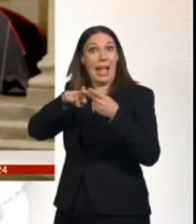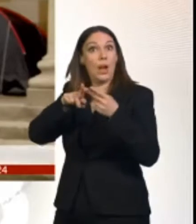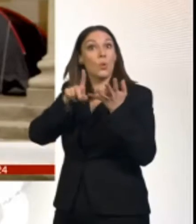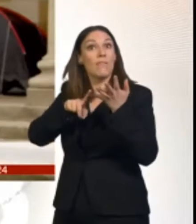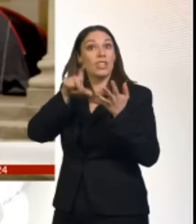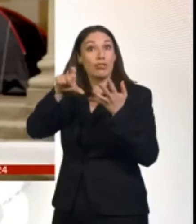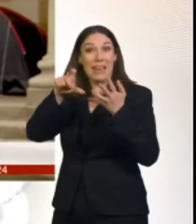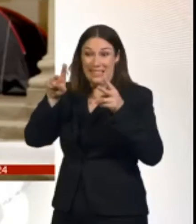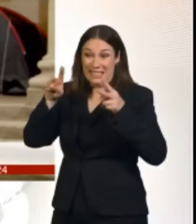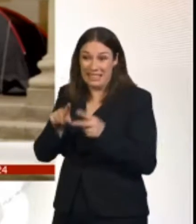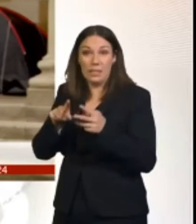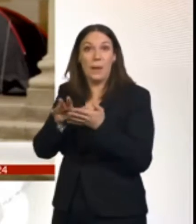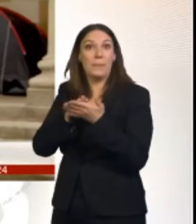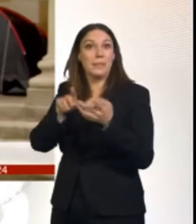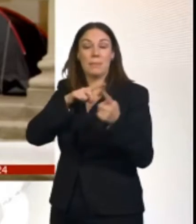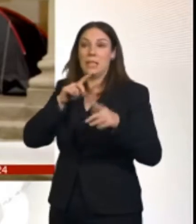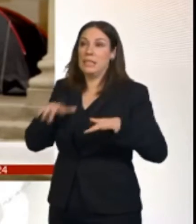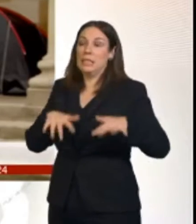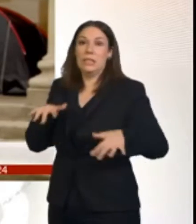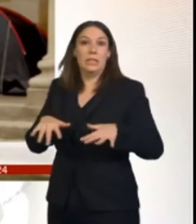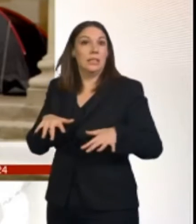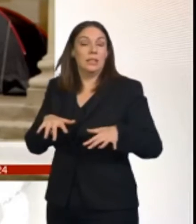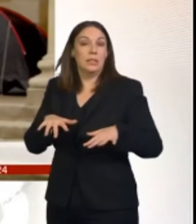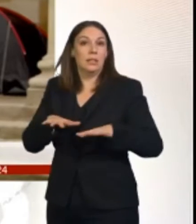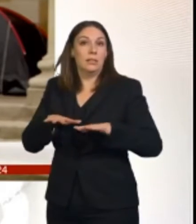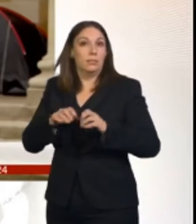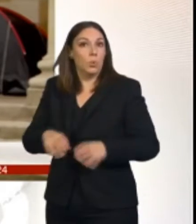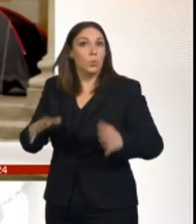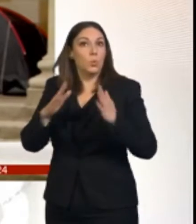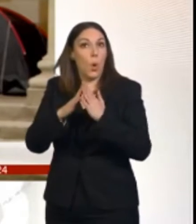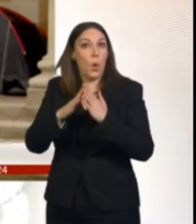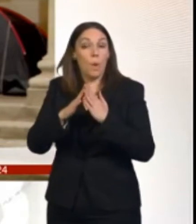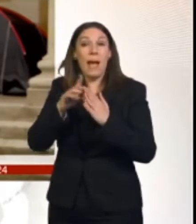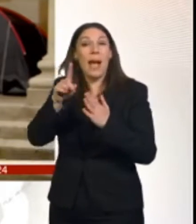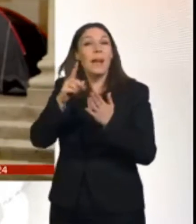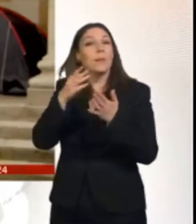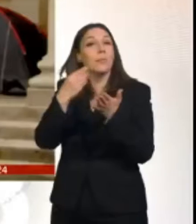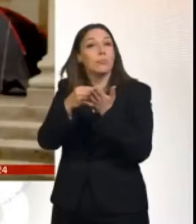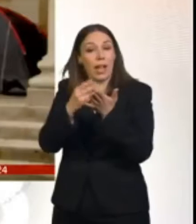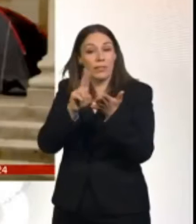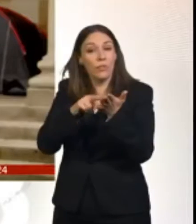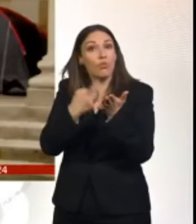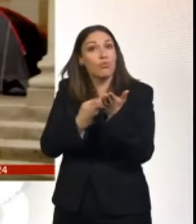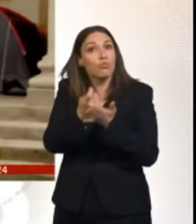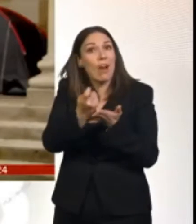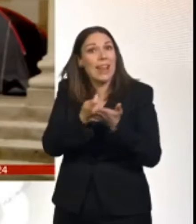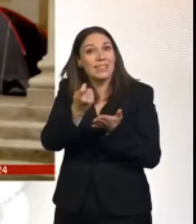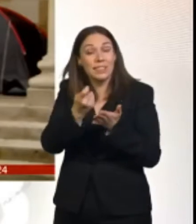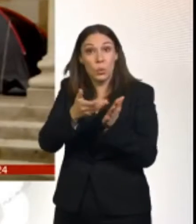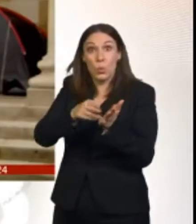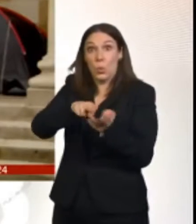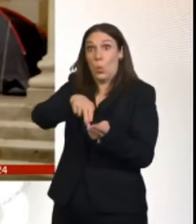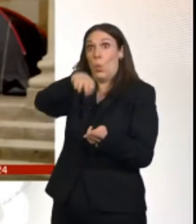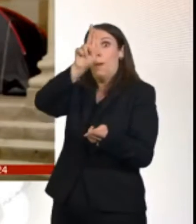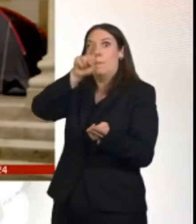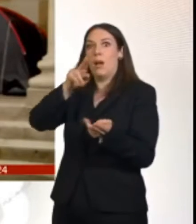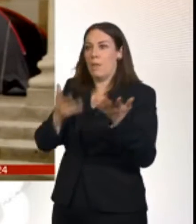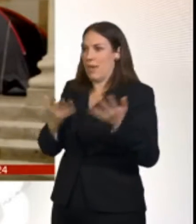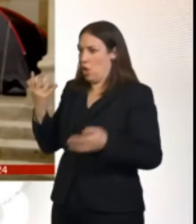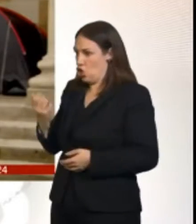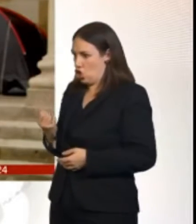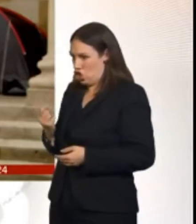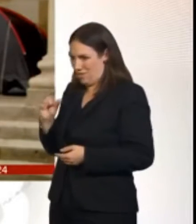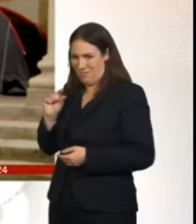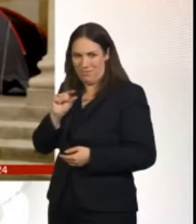edge. And then just the cost of renting is increasing astronomically and much faster than earnings. So we're increasingly